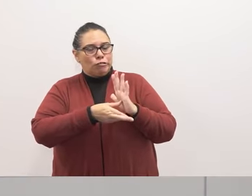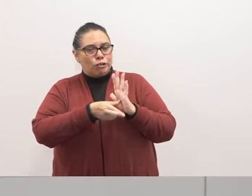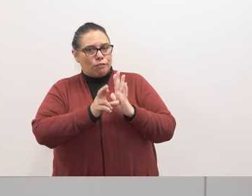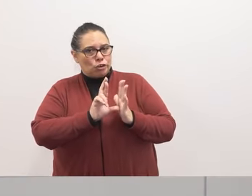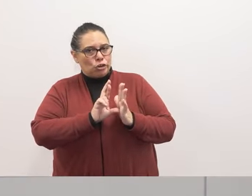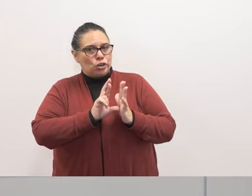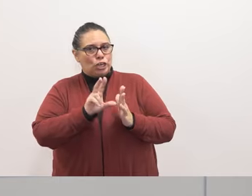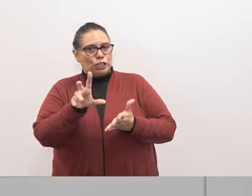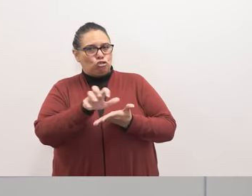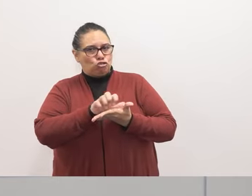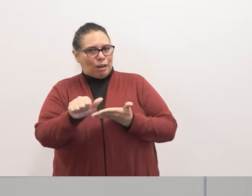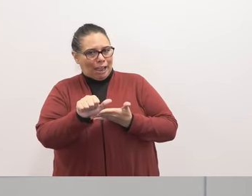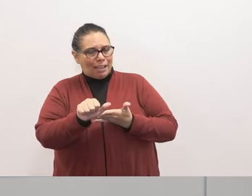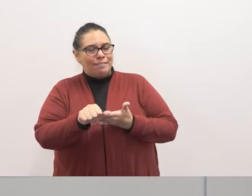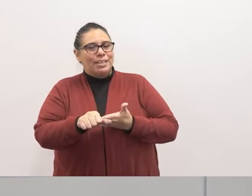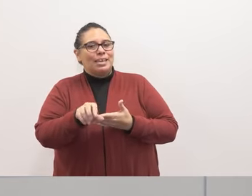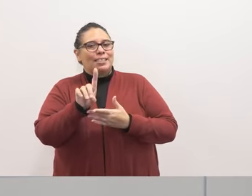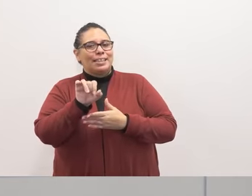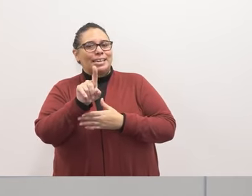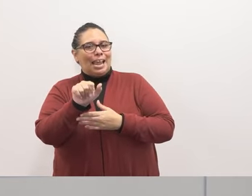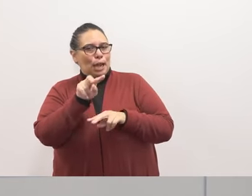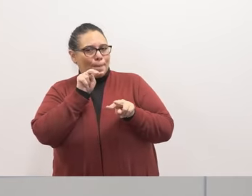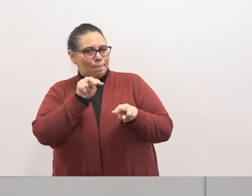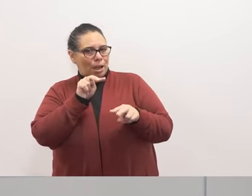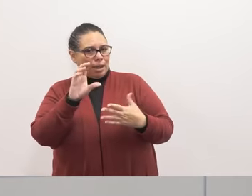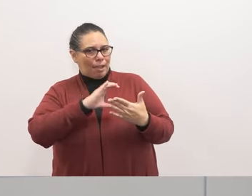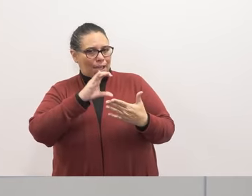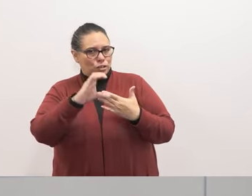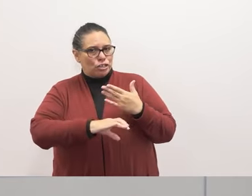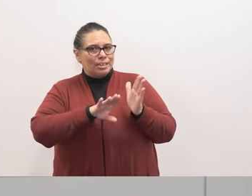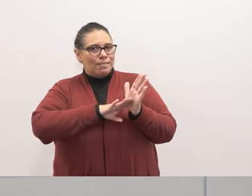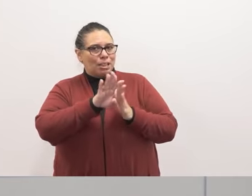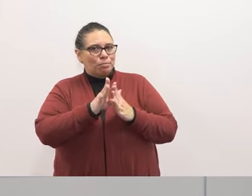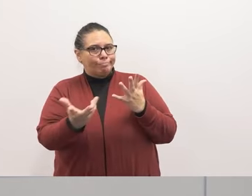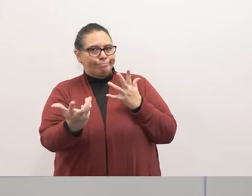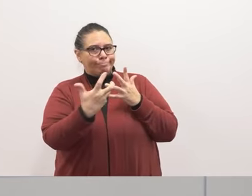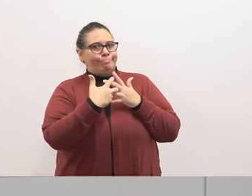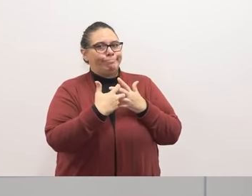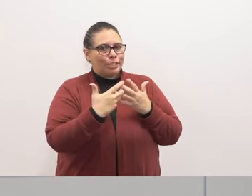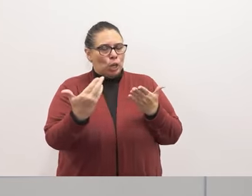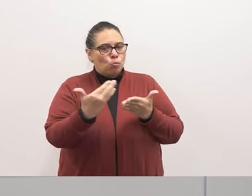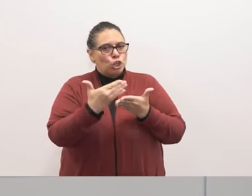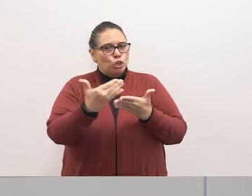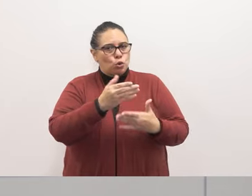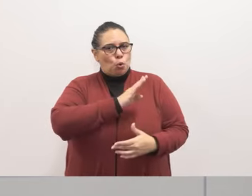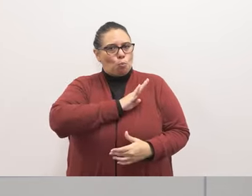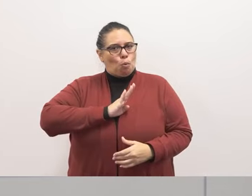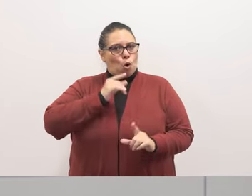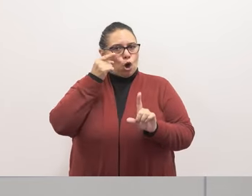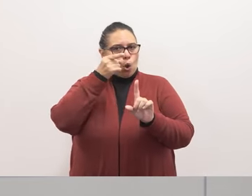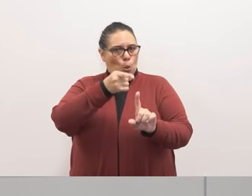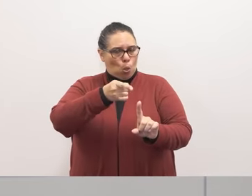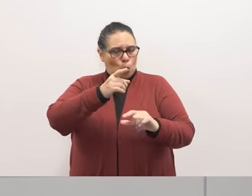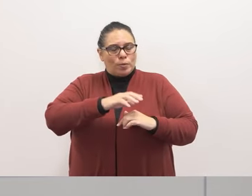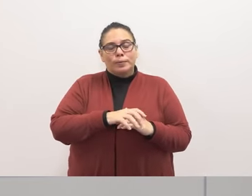of the data monitoring calendar that is being developed in alignment with our new board goals and guardrails.